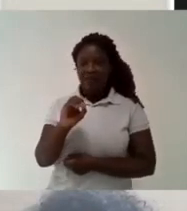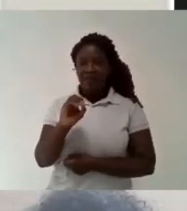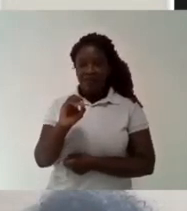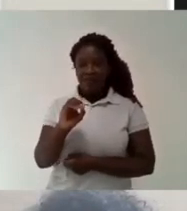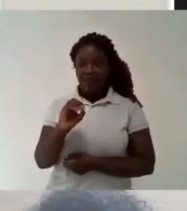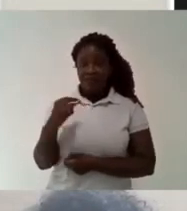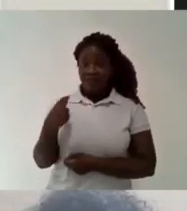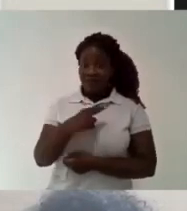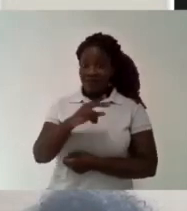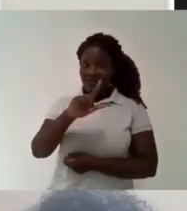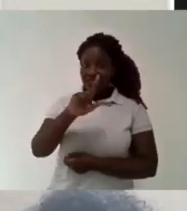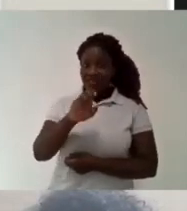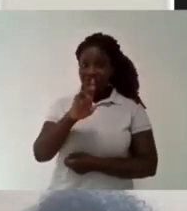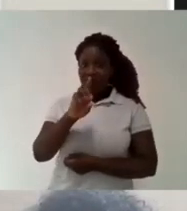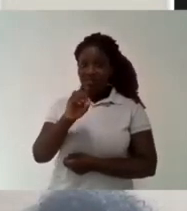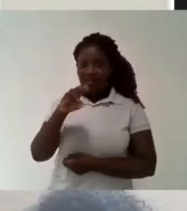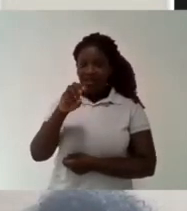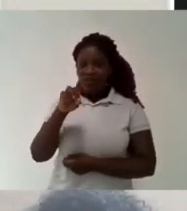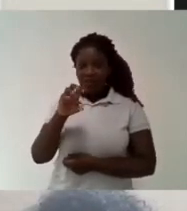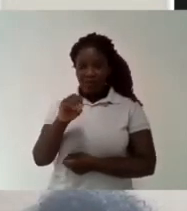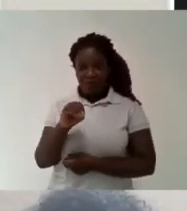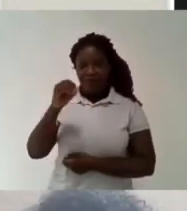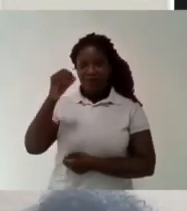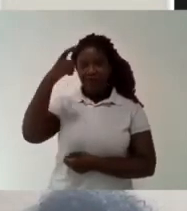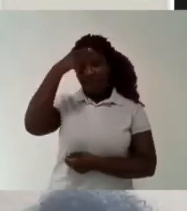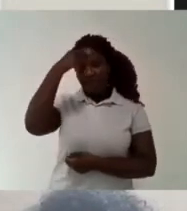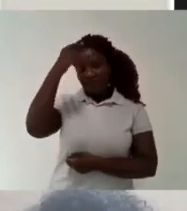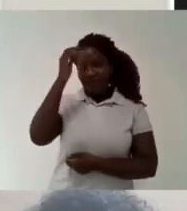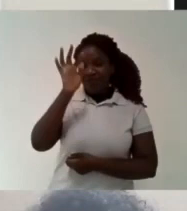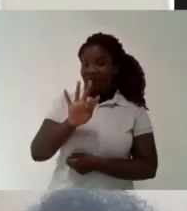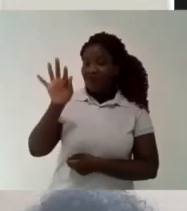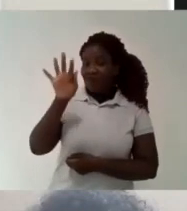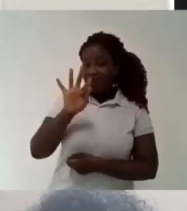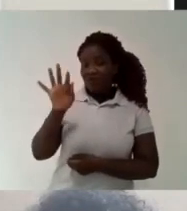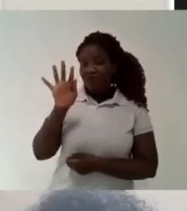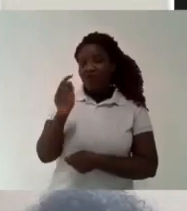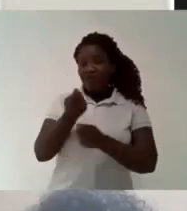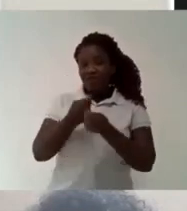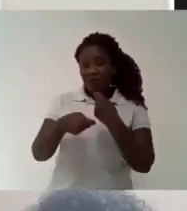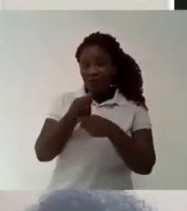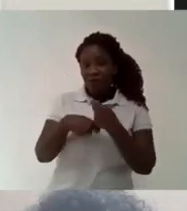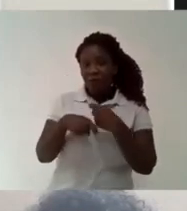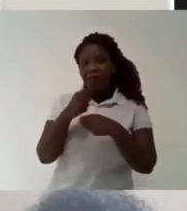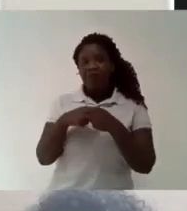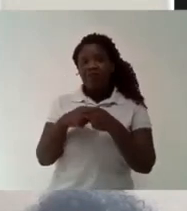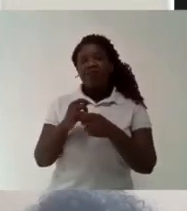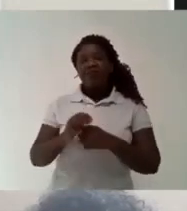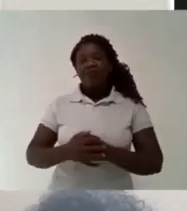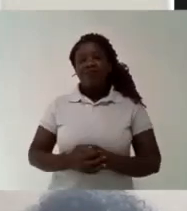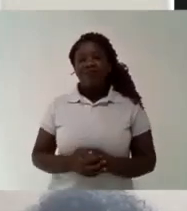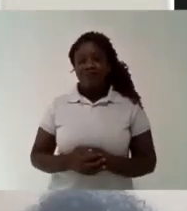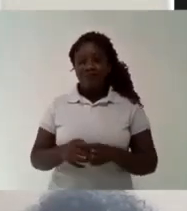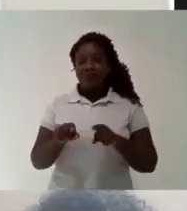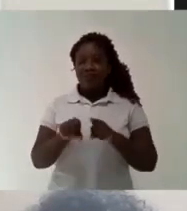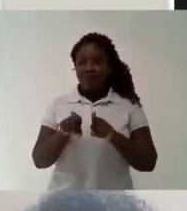So to start this conversation